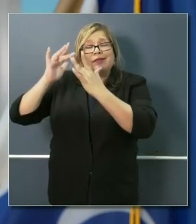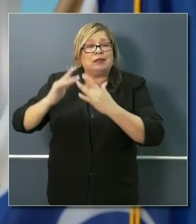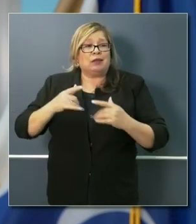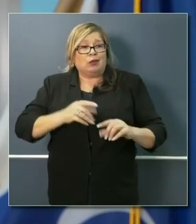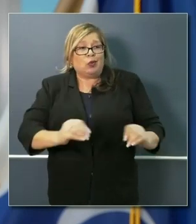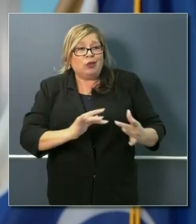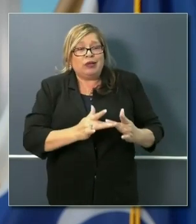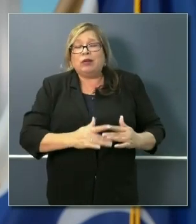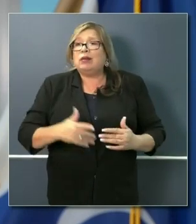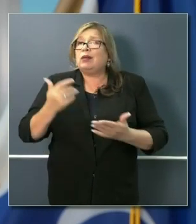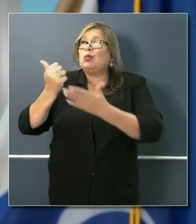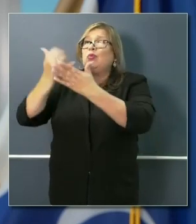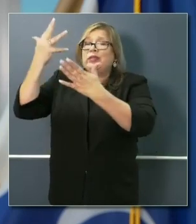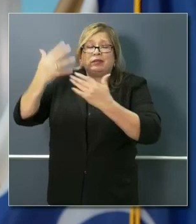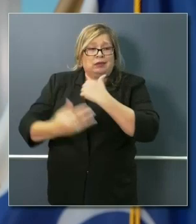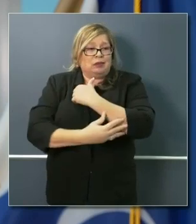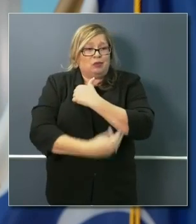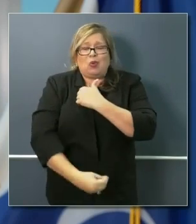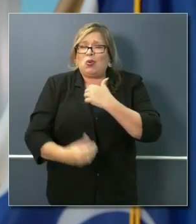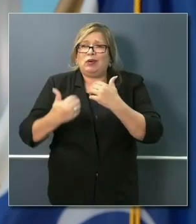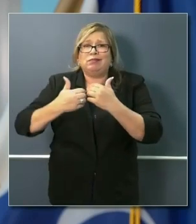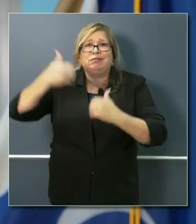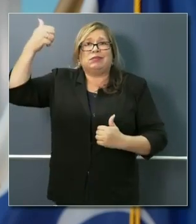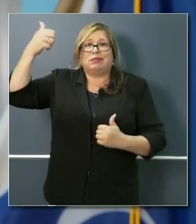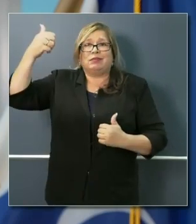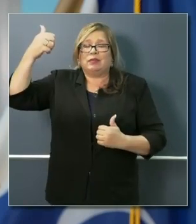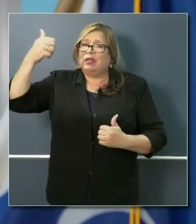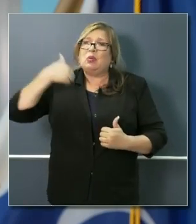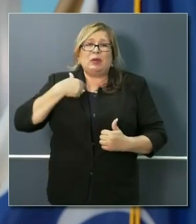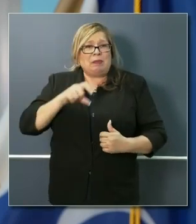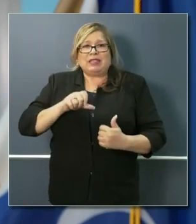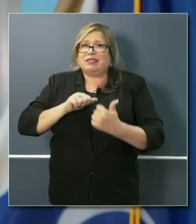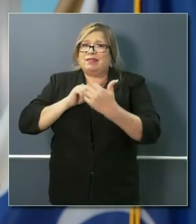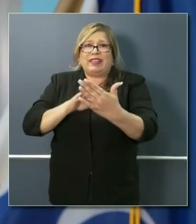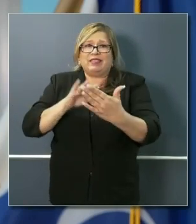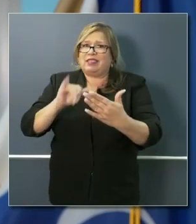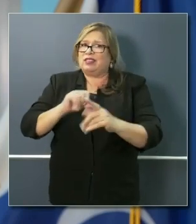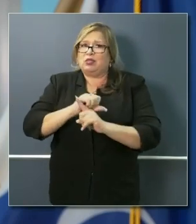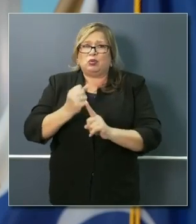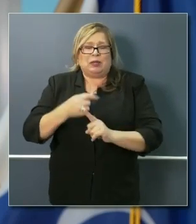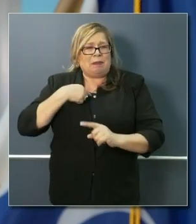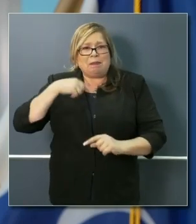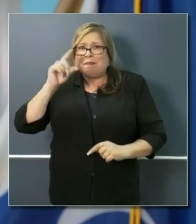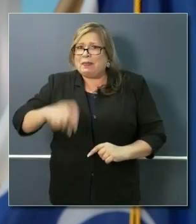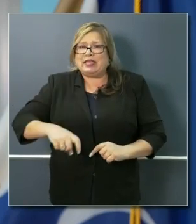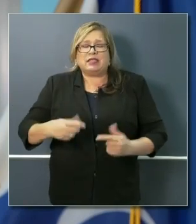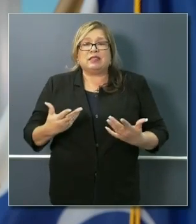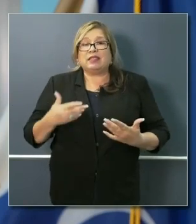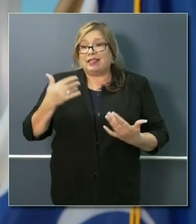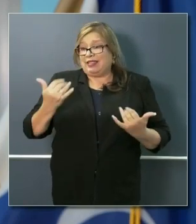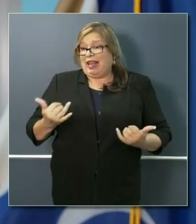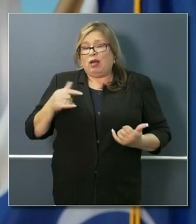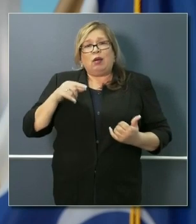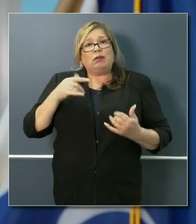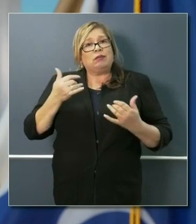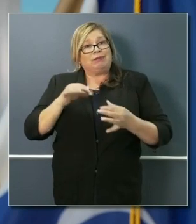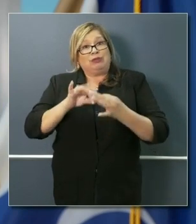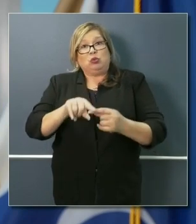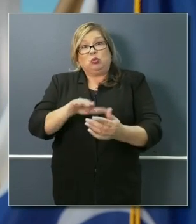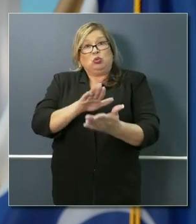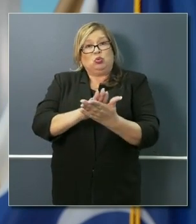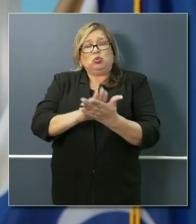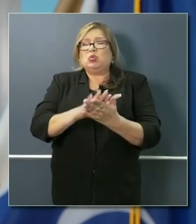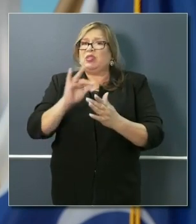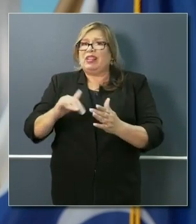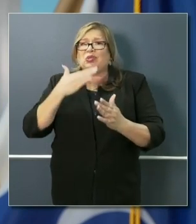in this state and in this nation. We must confront them head on, and this is just a prime example of